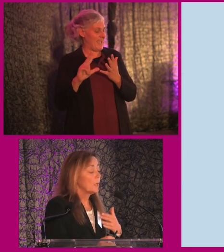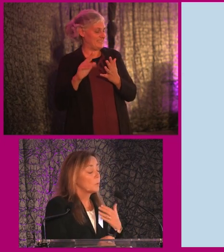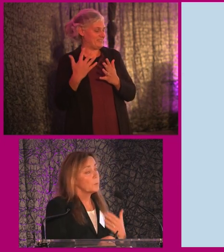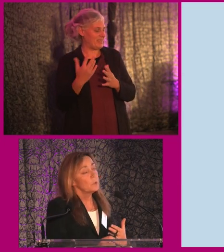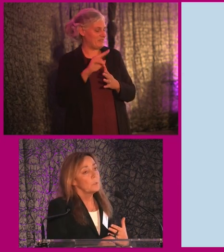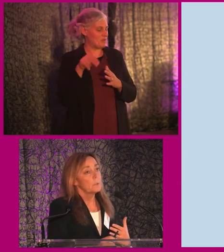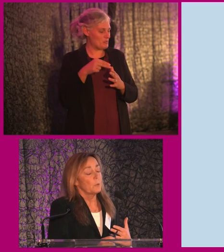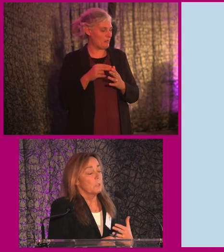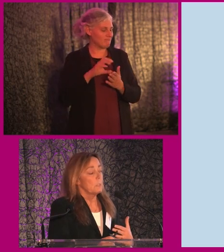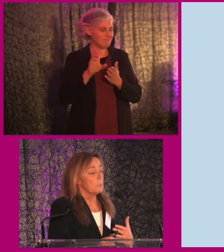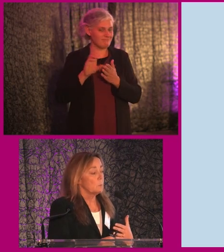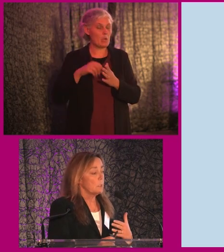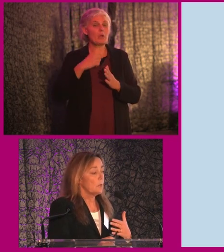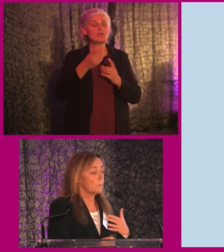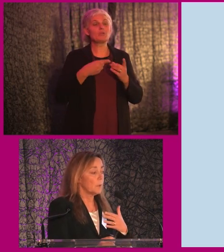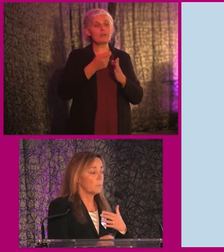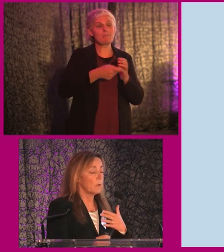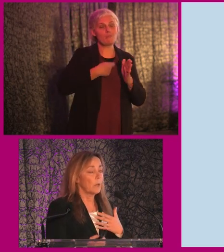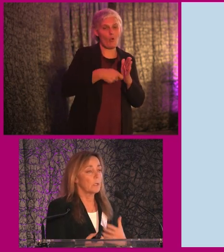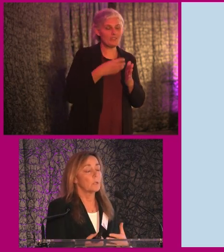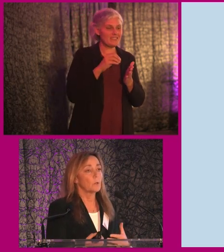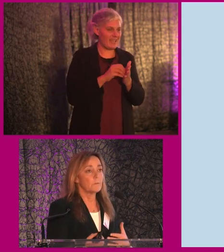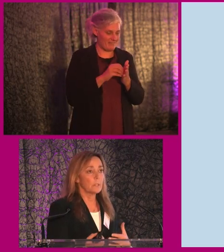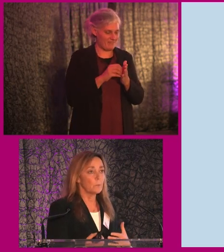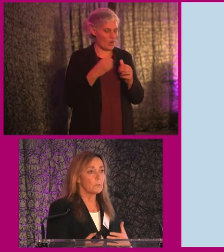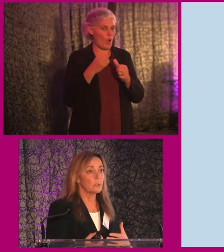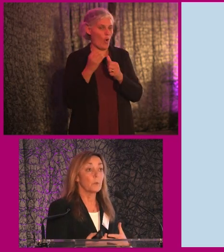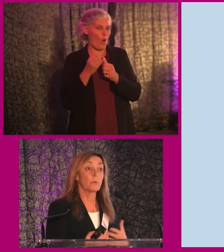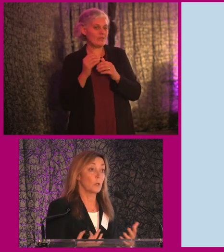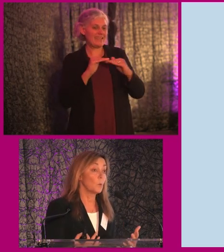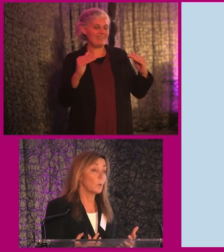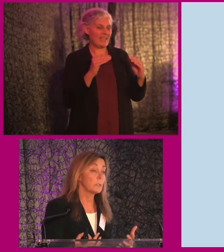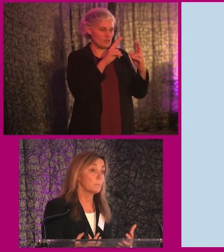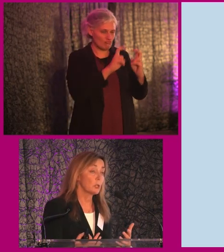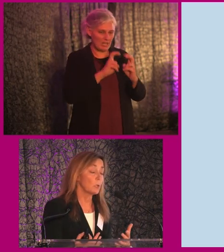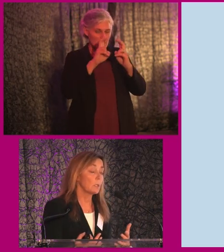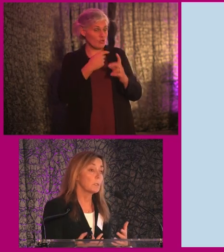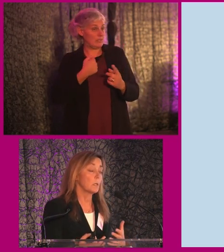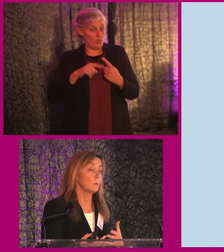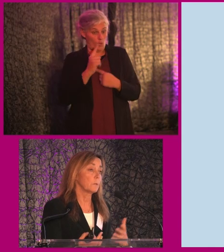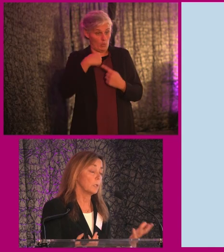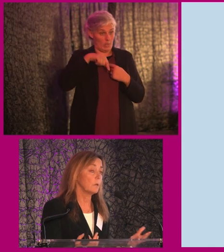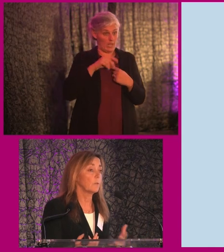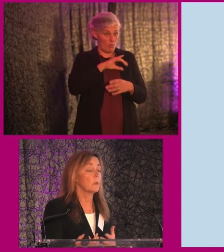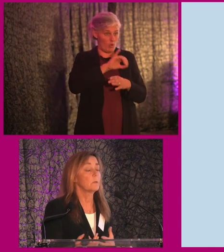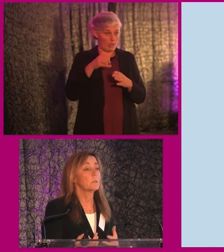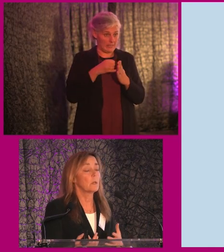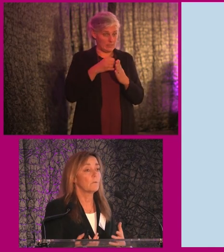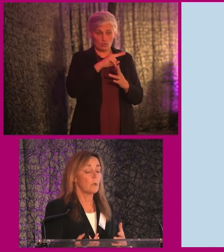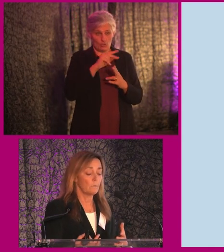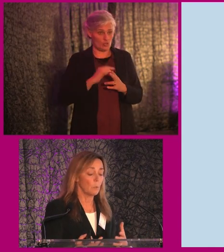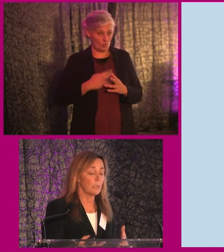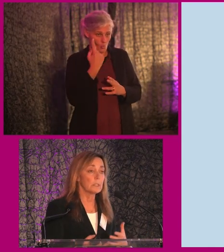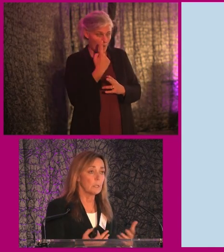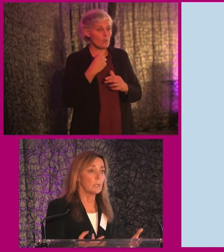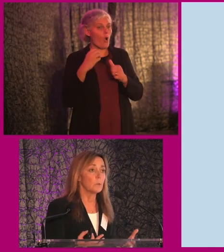And what we do in this project is that we have carried out a lot of desk research. are not the only ones measuring this. Also, EDF and others have